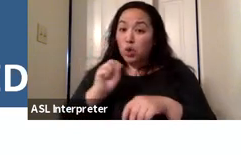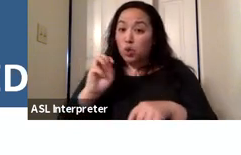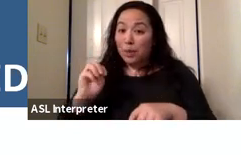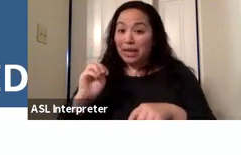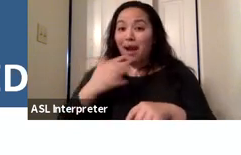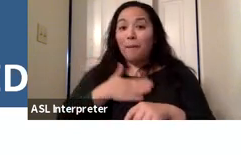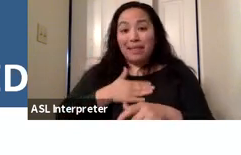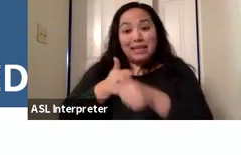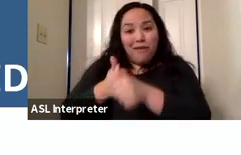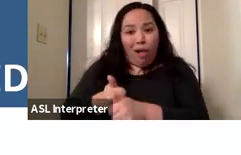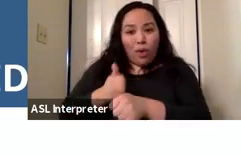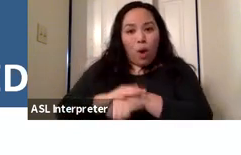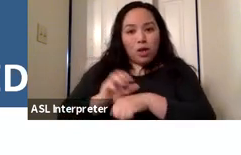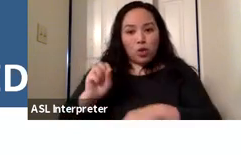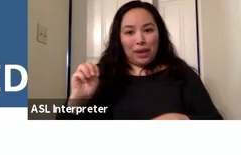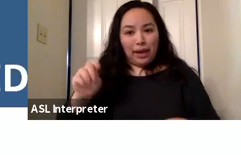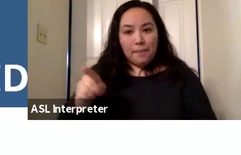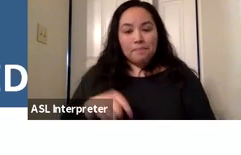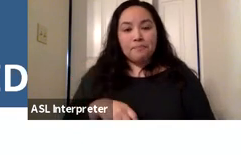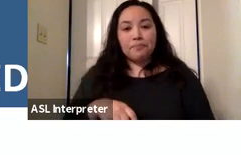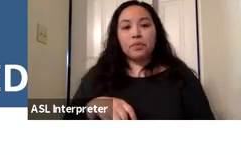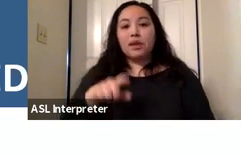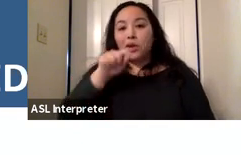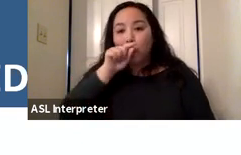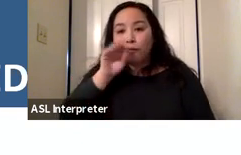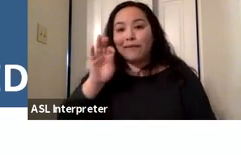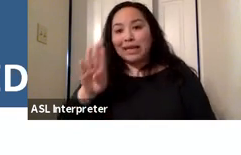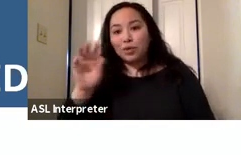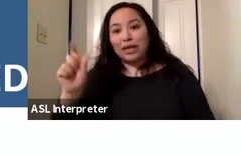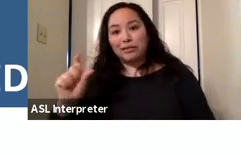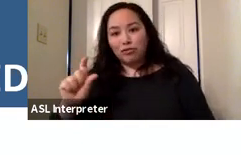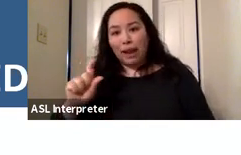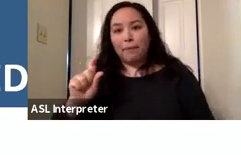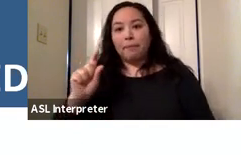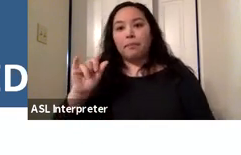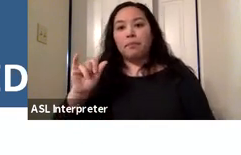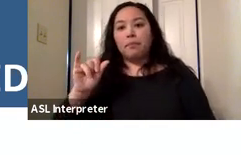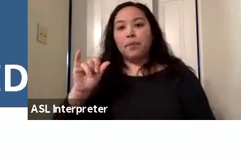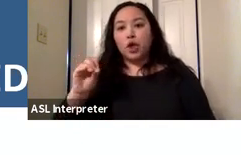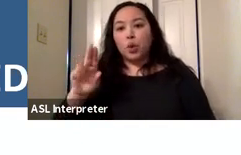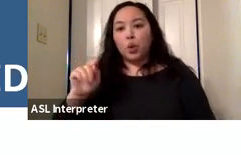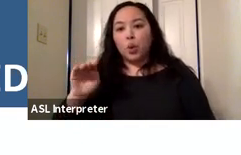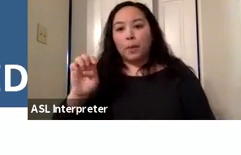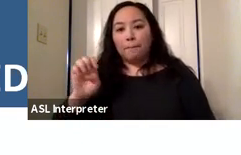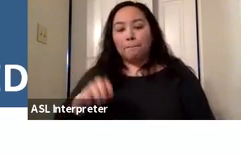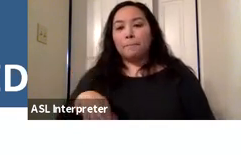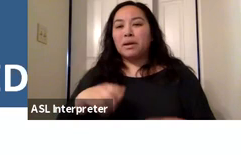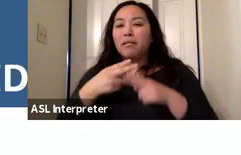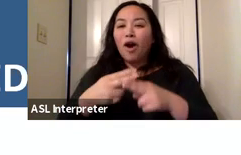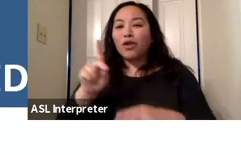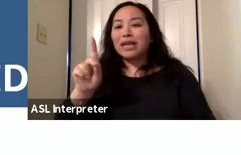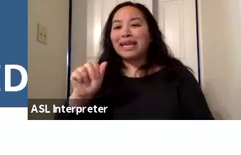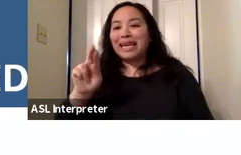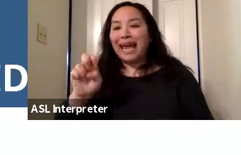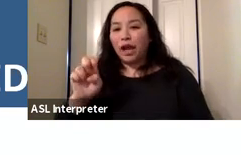agency on social. We're on Twitter Facebook Instagram and YouTube at dare to be well. And